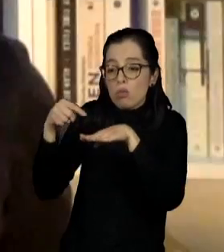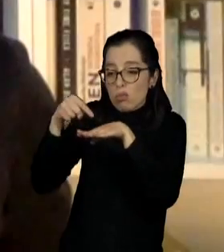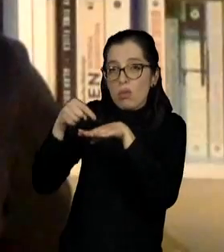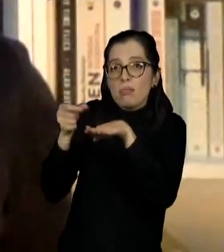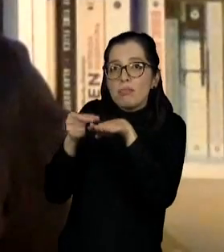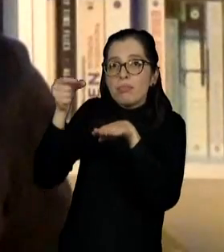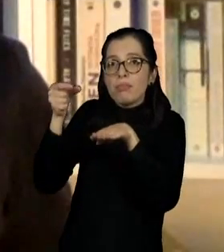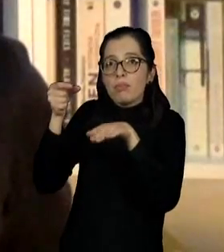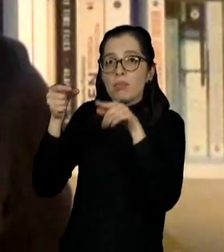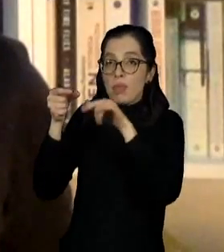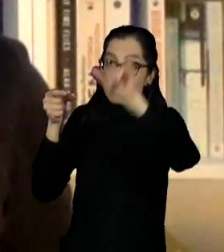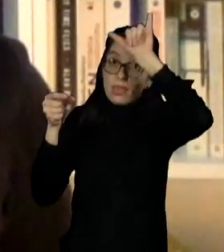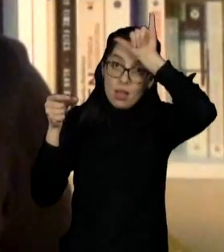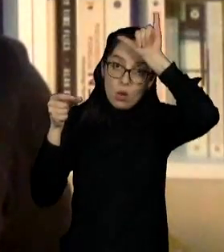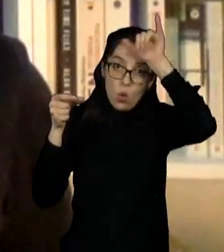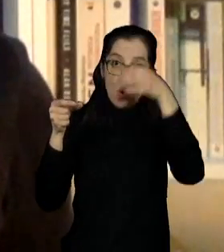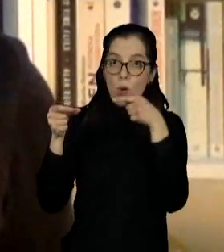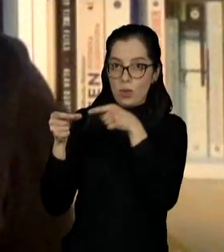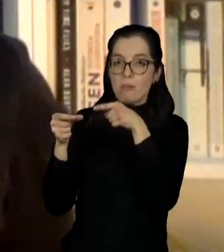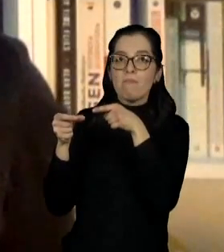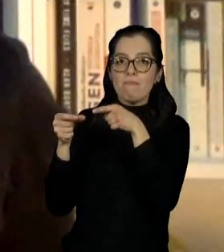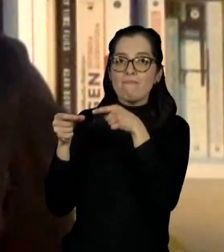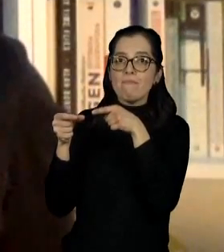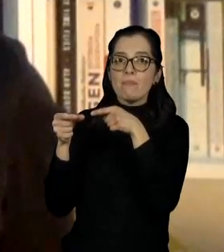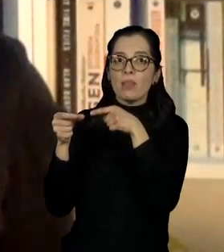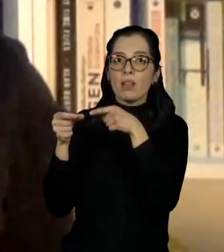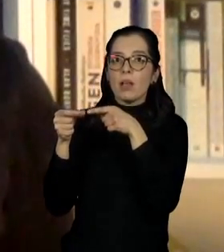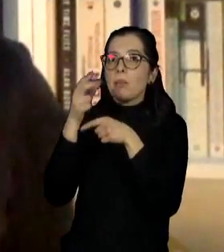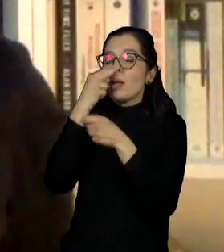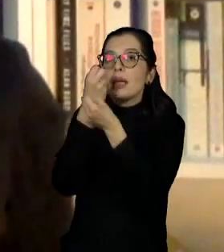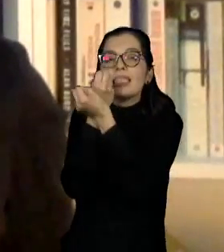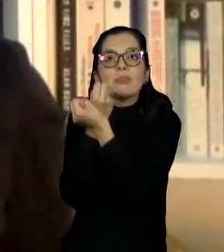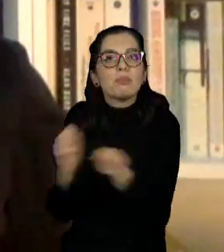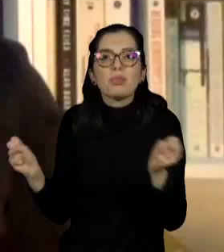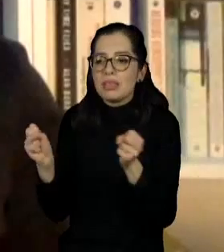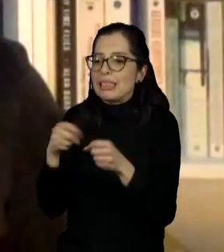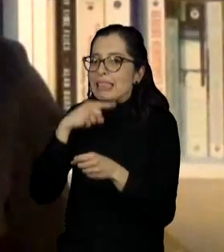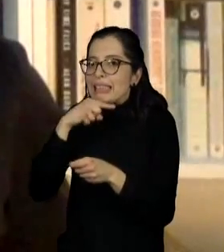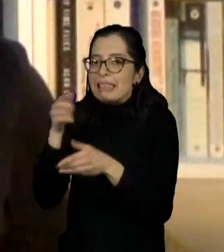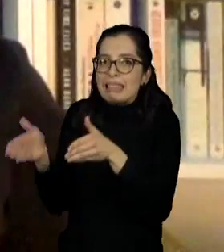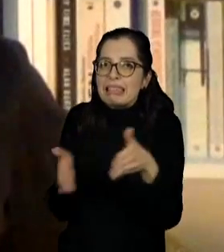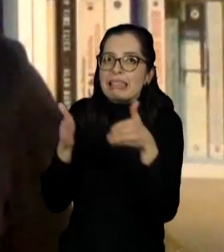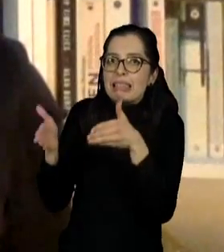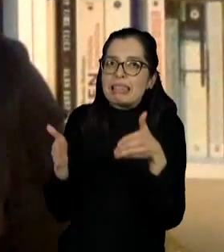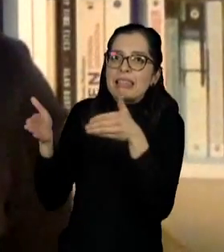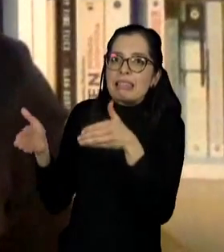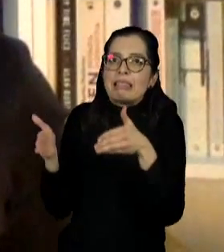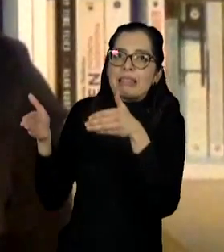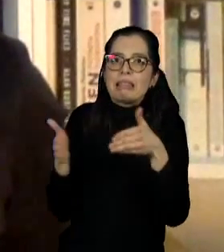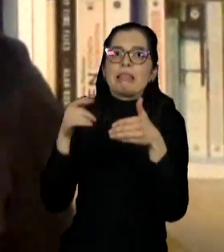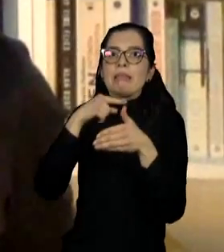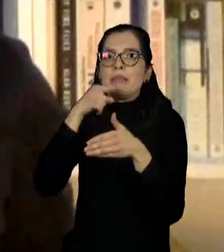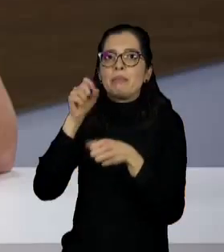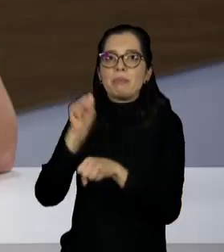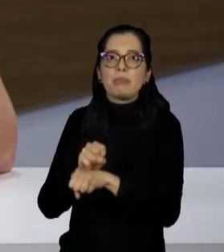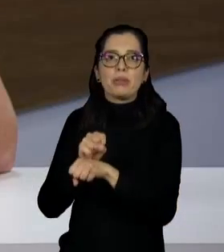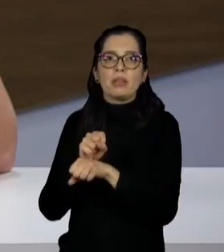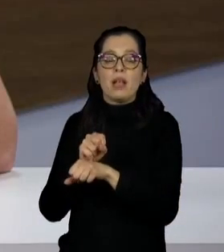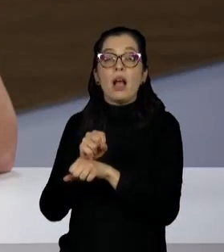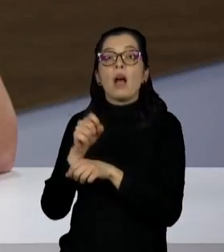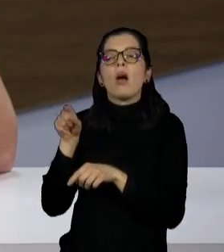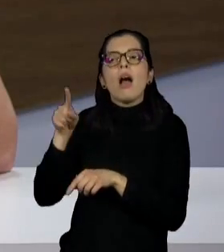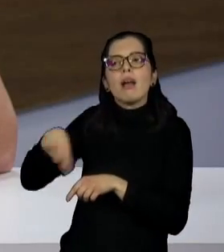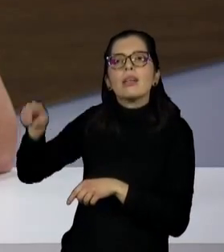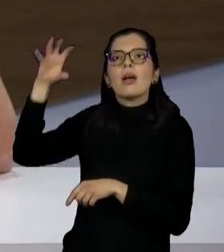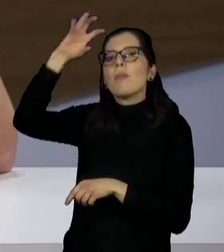the Toyota cars became it was impossible they didn't produce it. What they learned